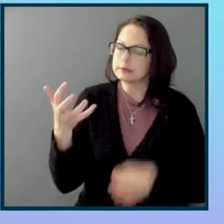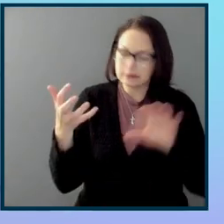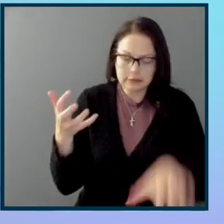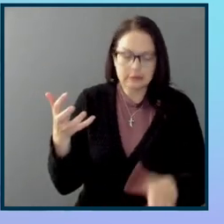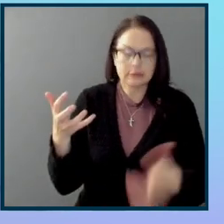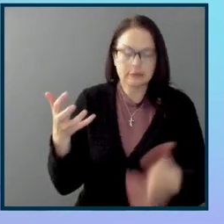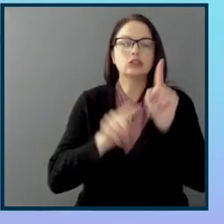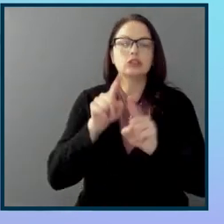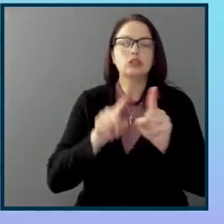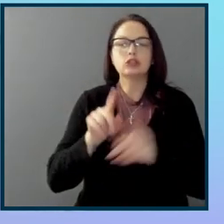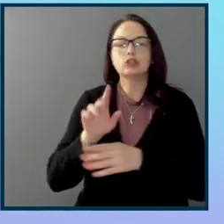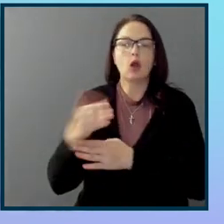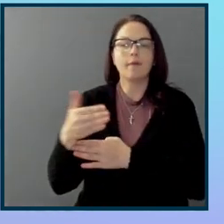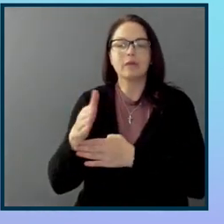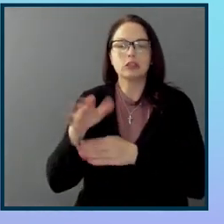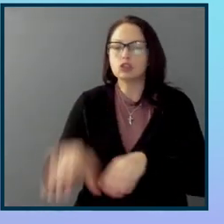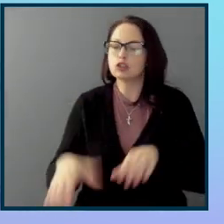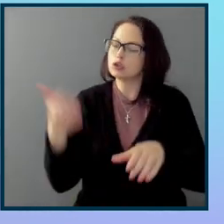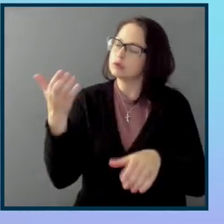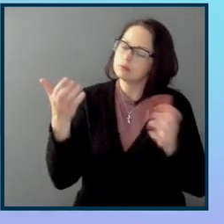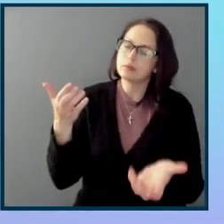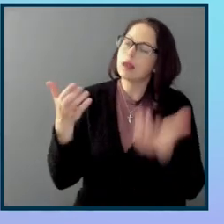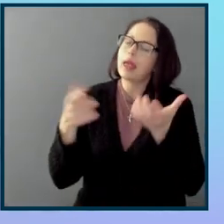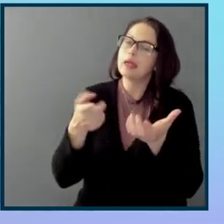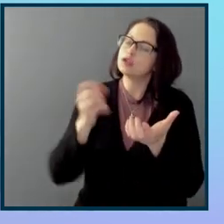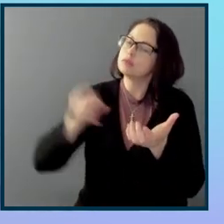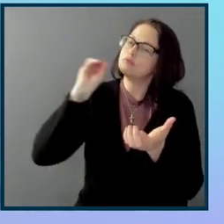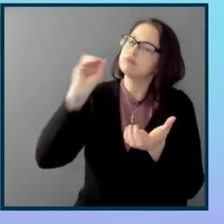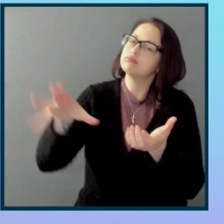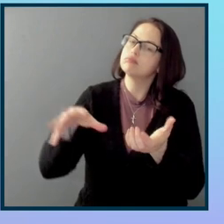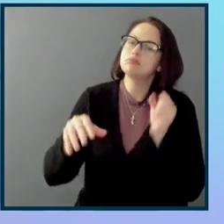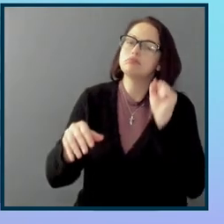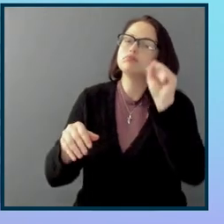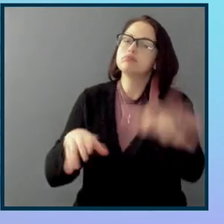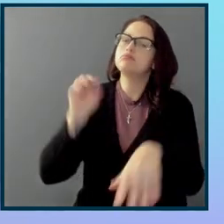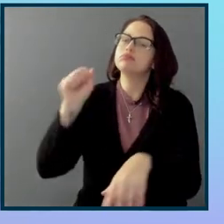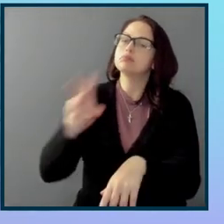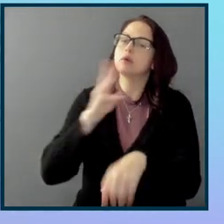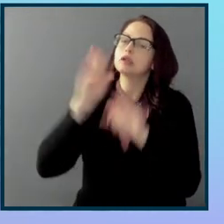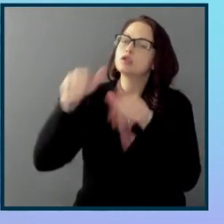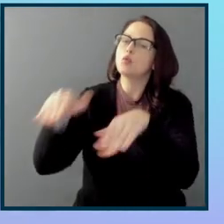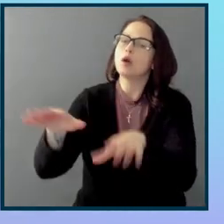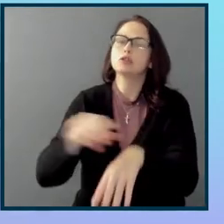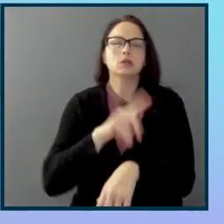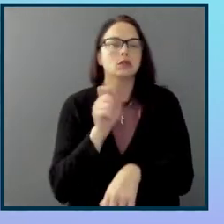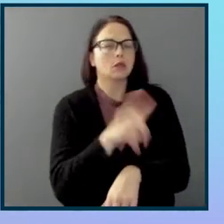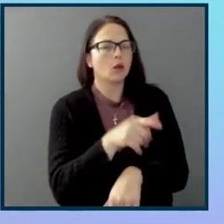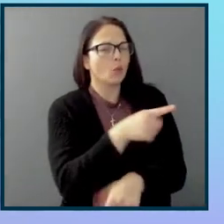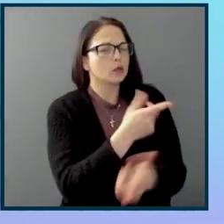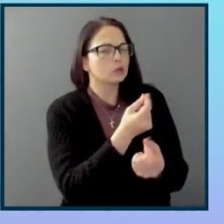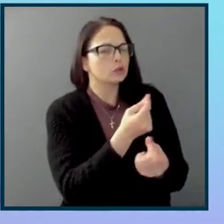back into the ocean. And somebody asks her, what are you doing? So she says, I'm saving the starfish.